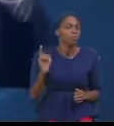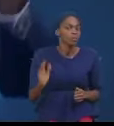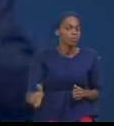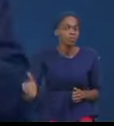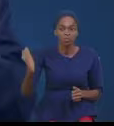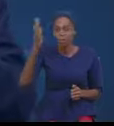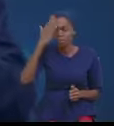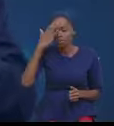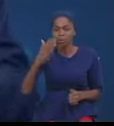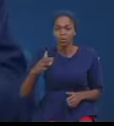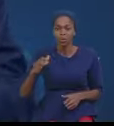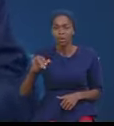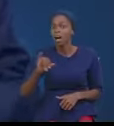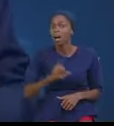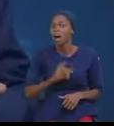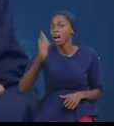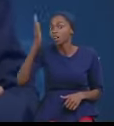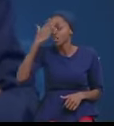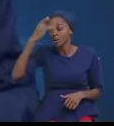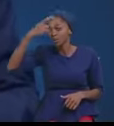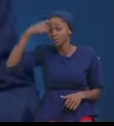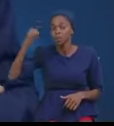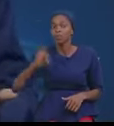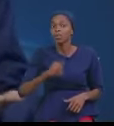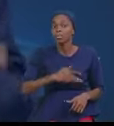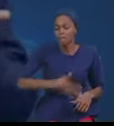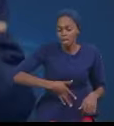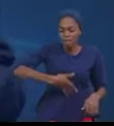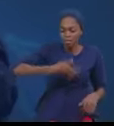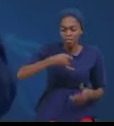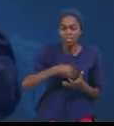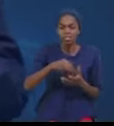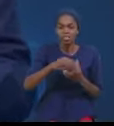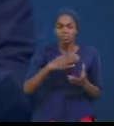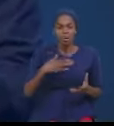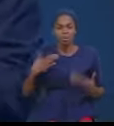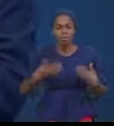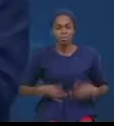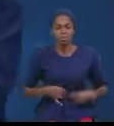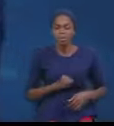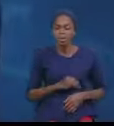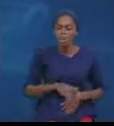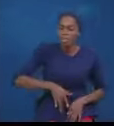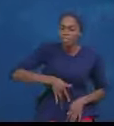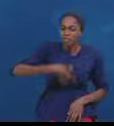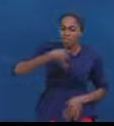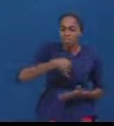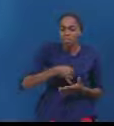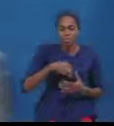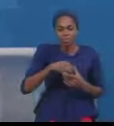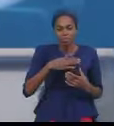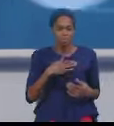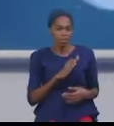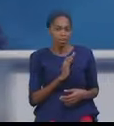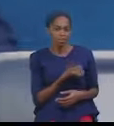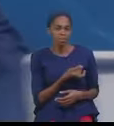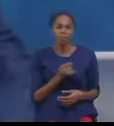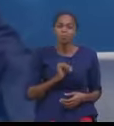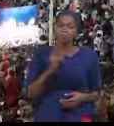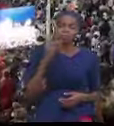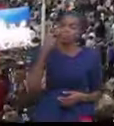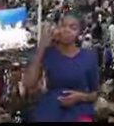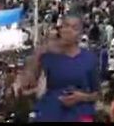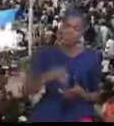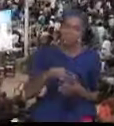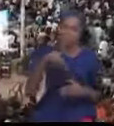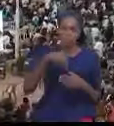I know, because I feel it in my body. I sense it in my soul. I see it in what he